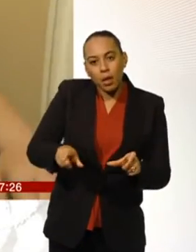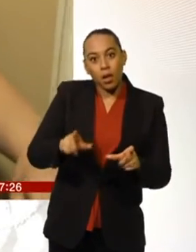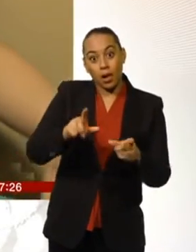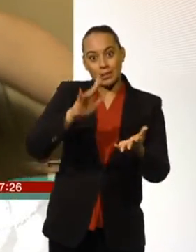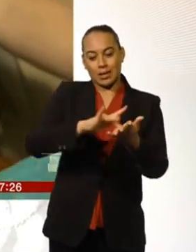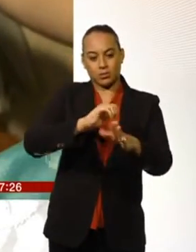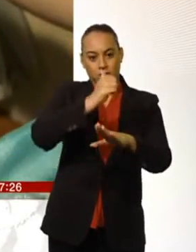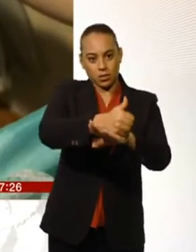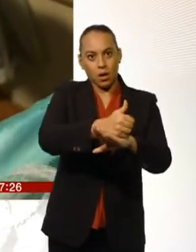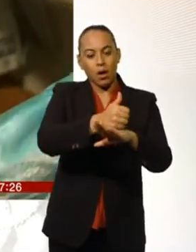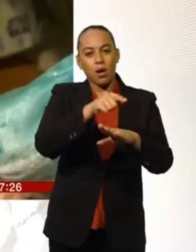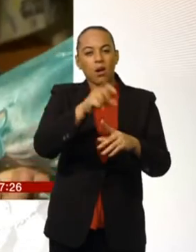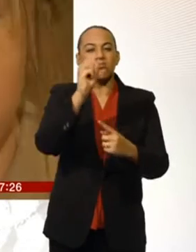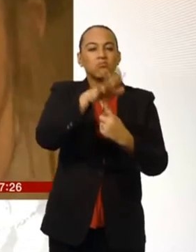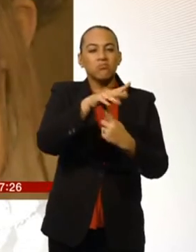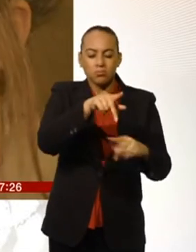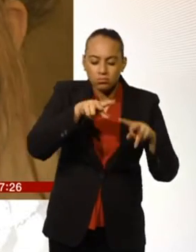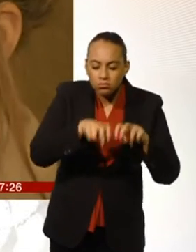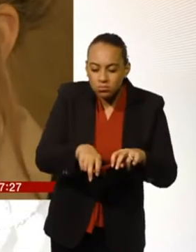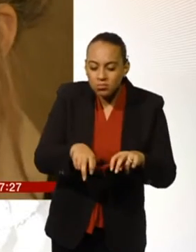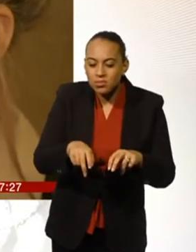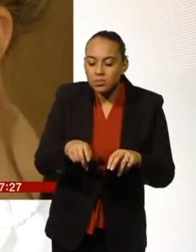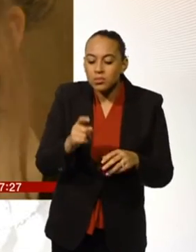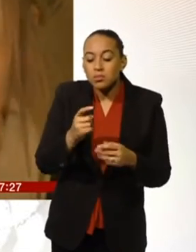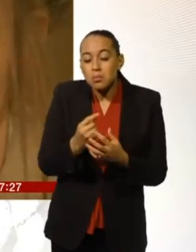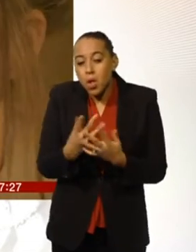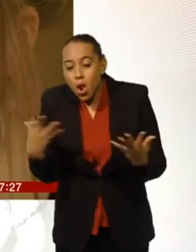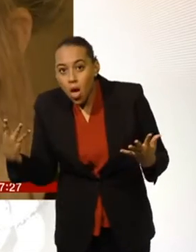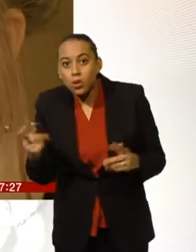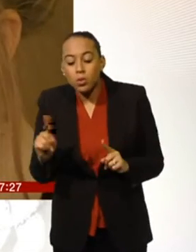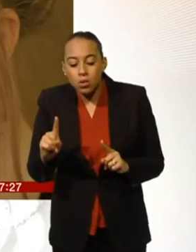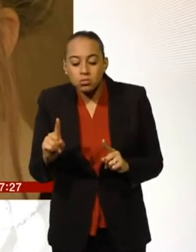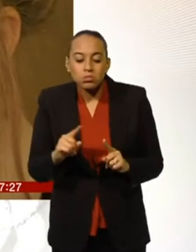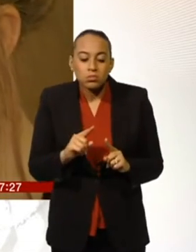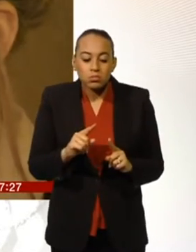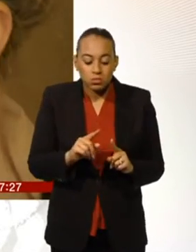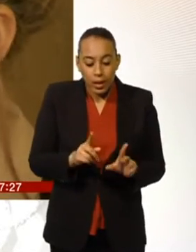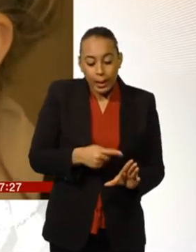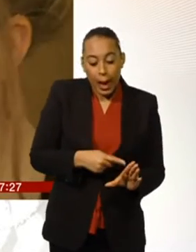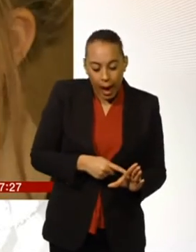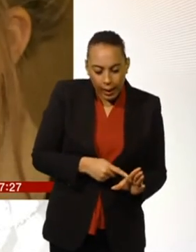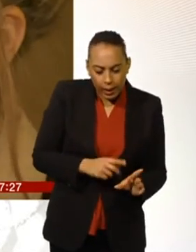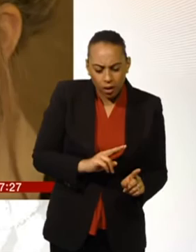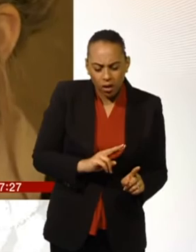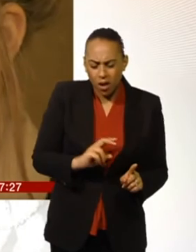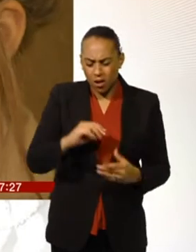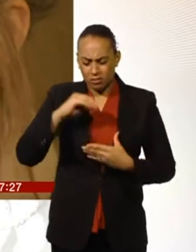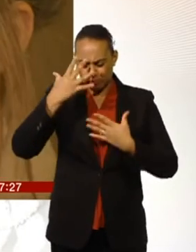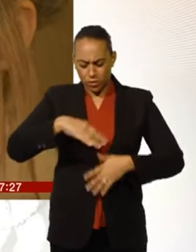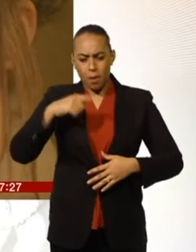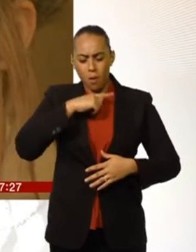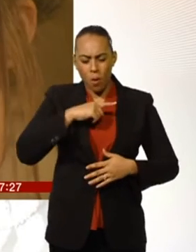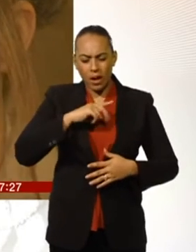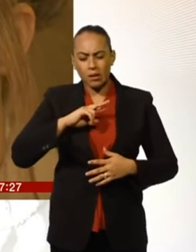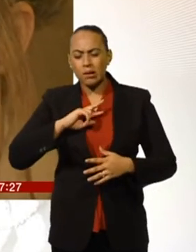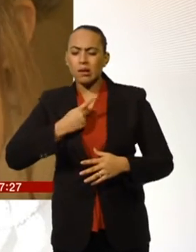returned to their birth gender. She could decide tomorrow to go back to being a boy. She's our child at the